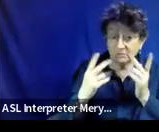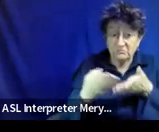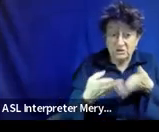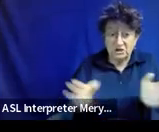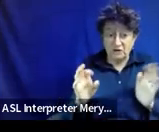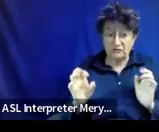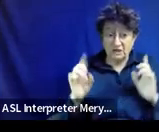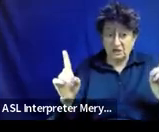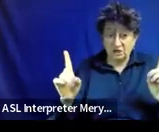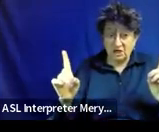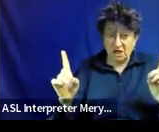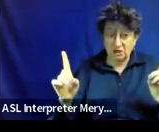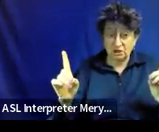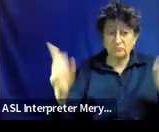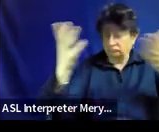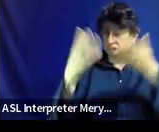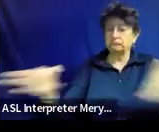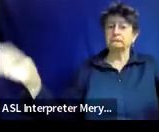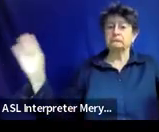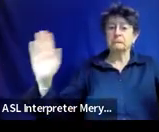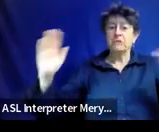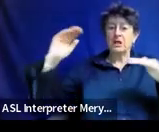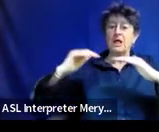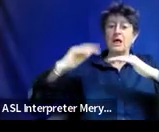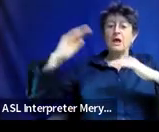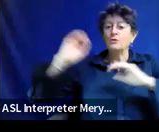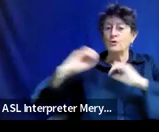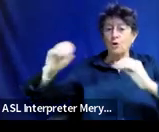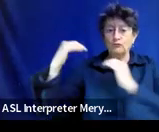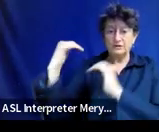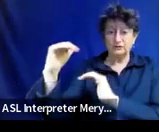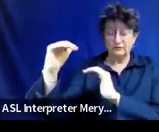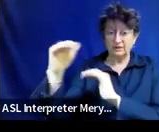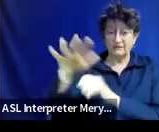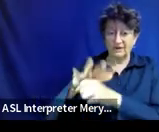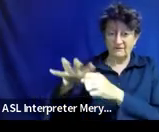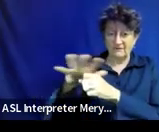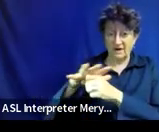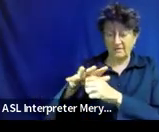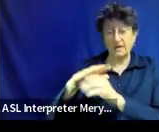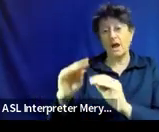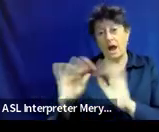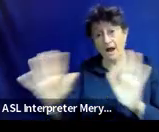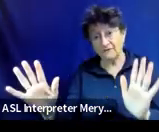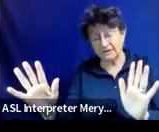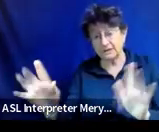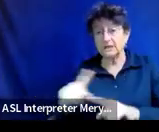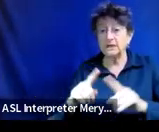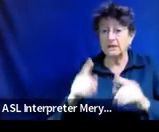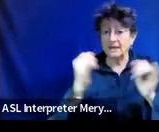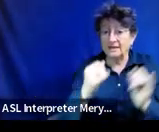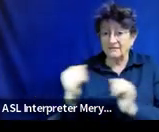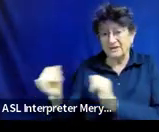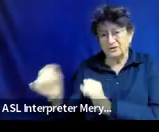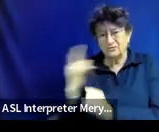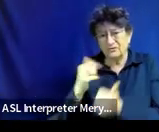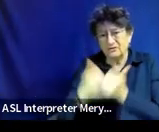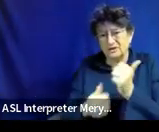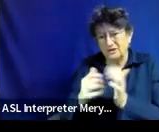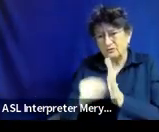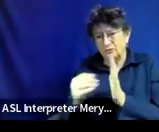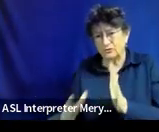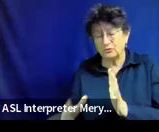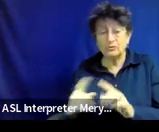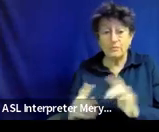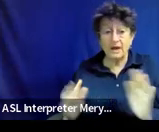ed is that least restrictive environment. And then obviously it's going to be different for every student, but it goes